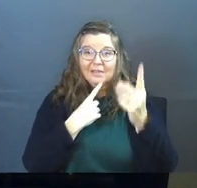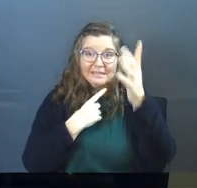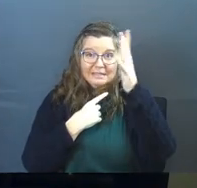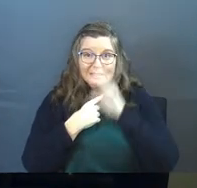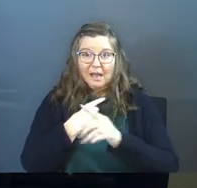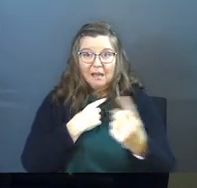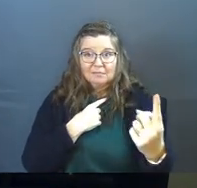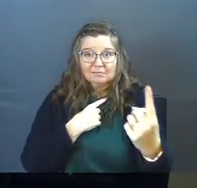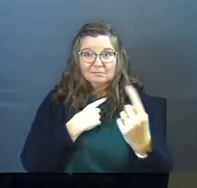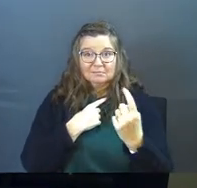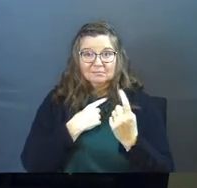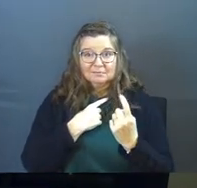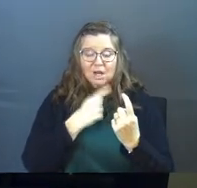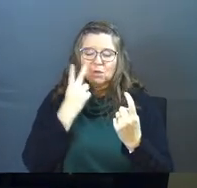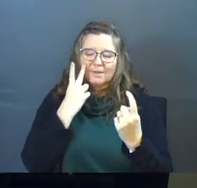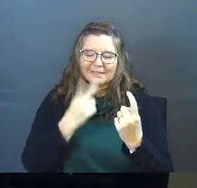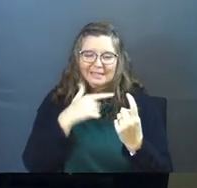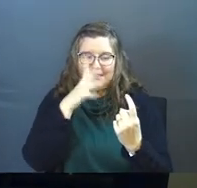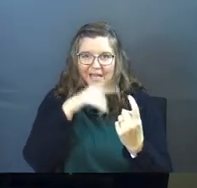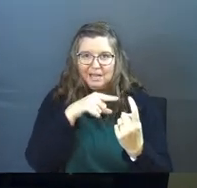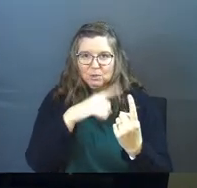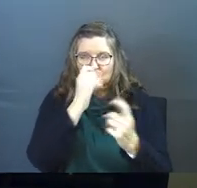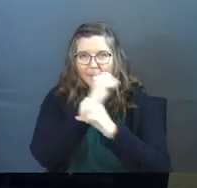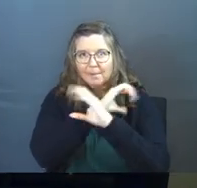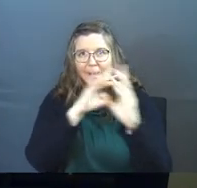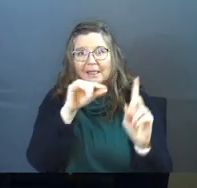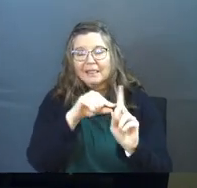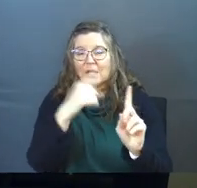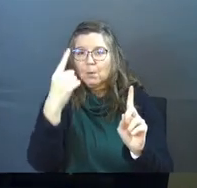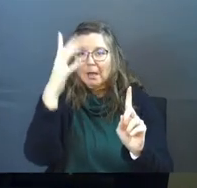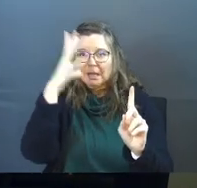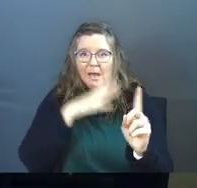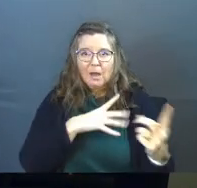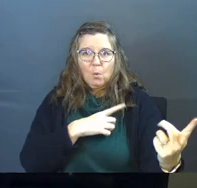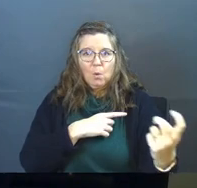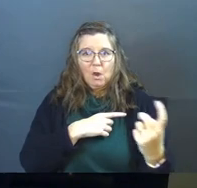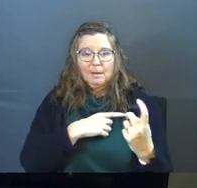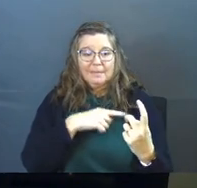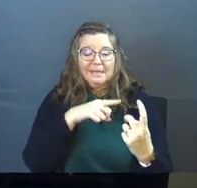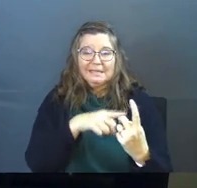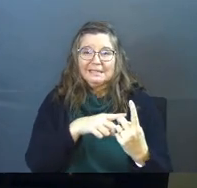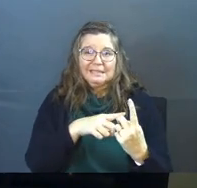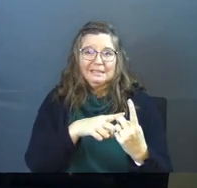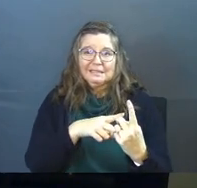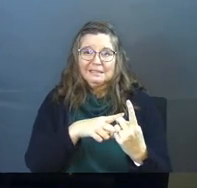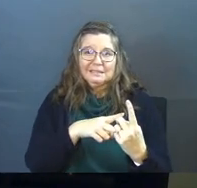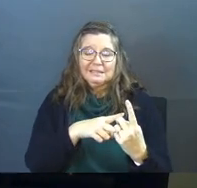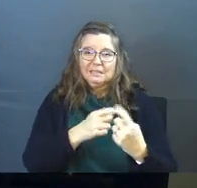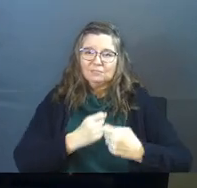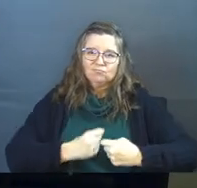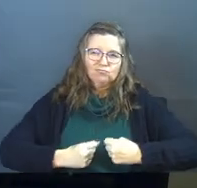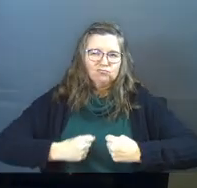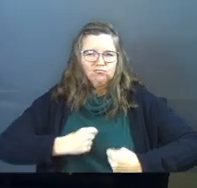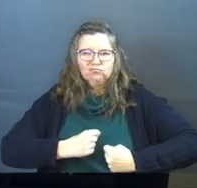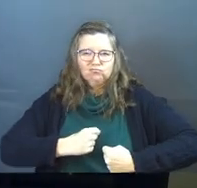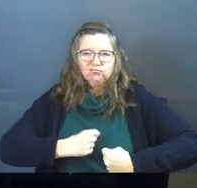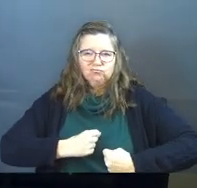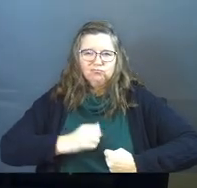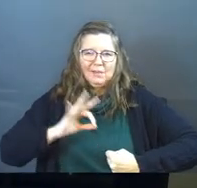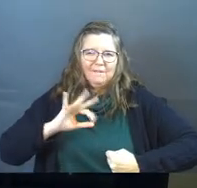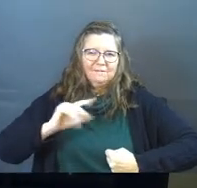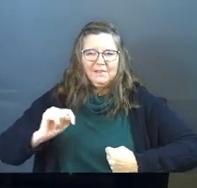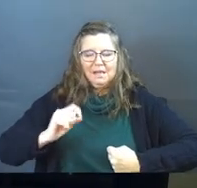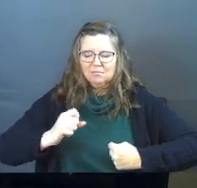walks up to me. And you've got to see this guy in your mind. Right? Like this one guy walks up and he's absolutely muscular and super